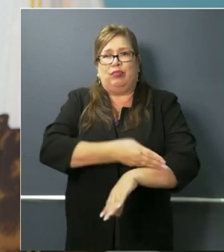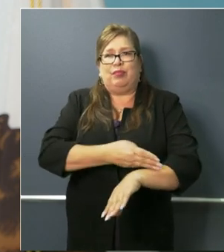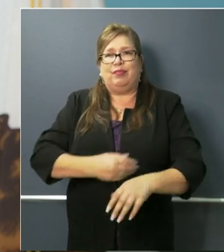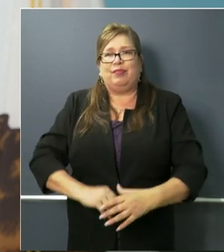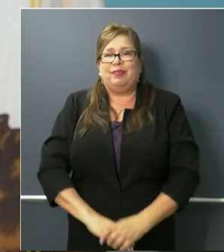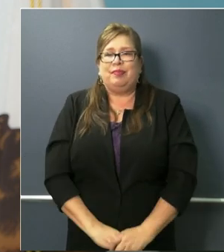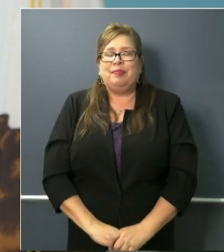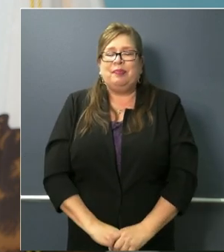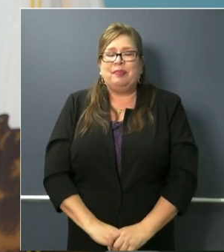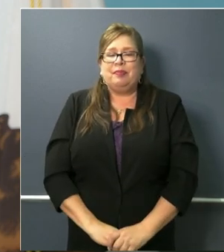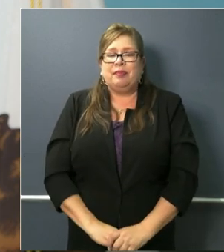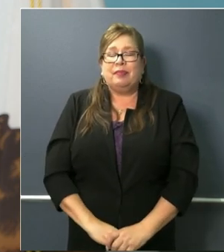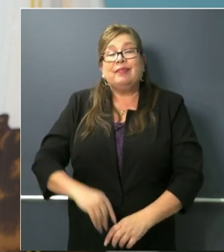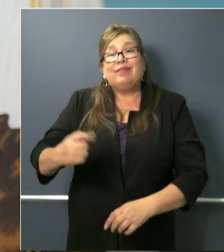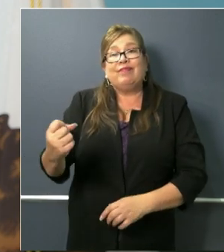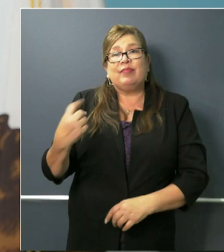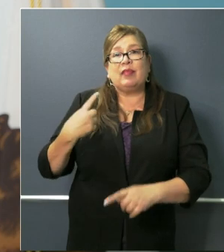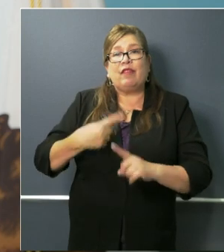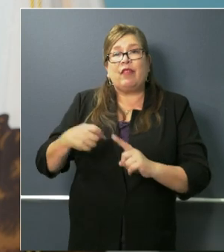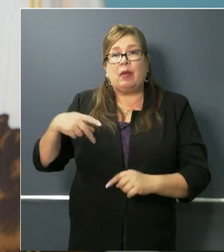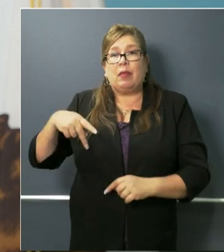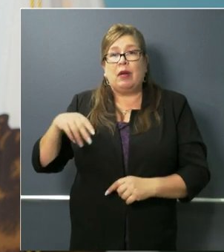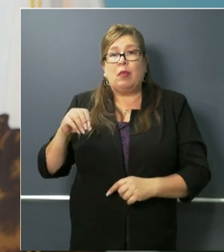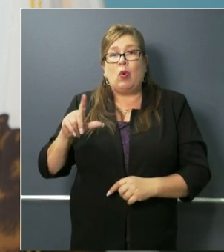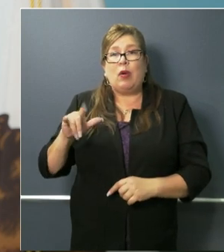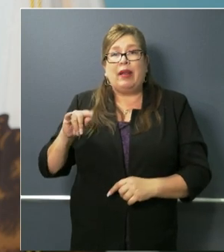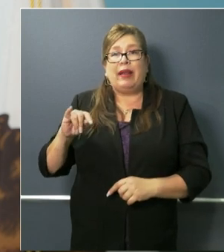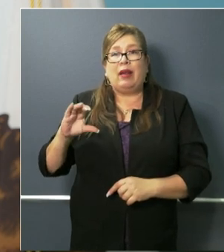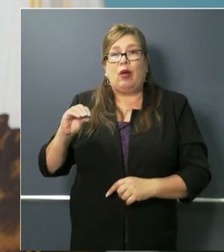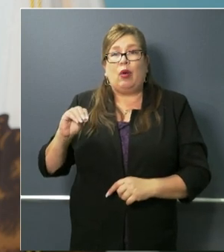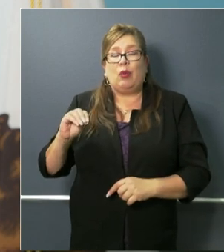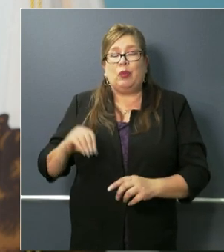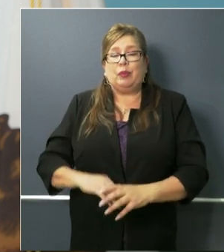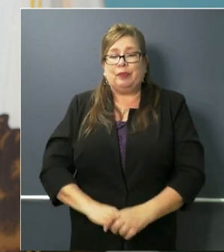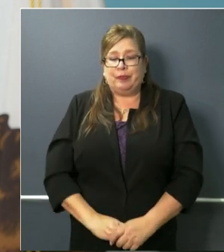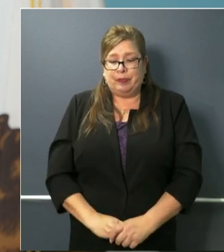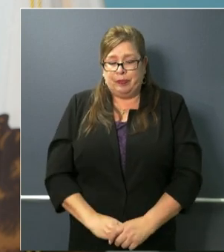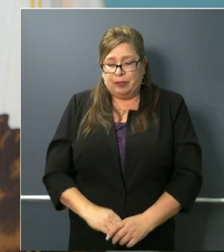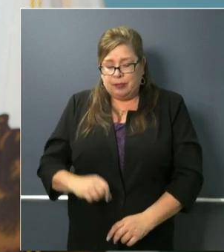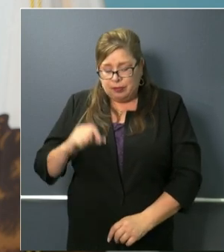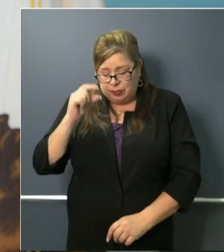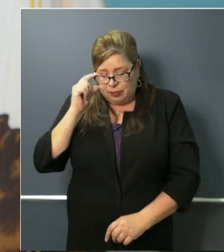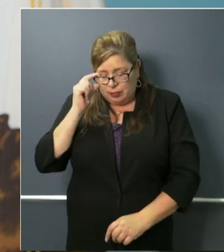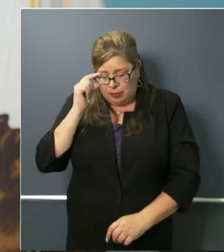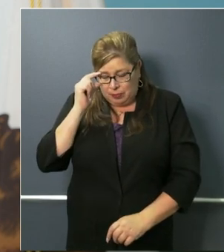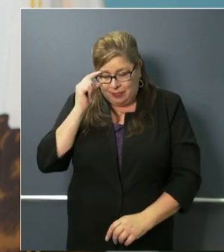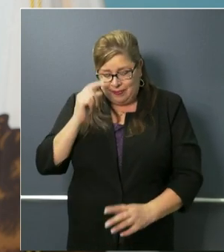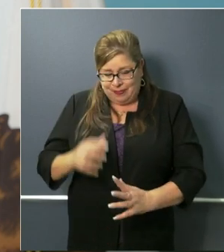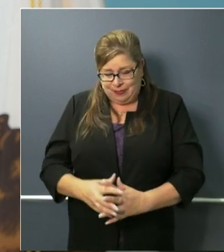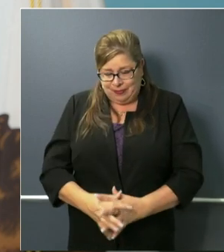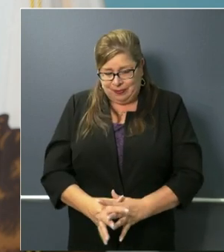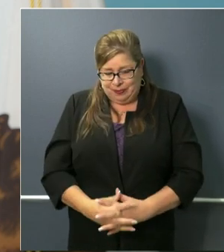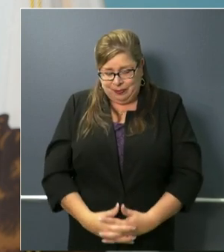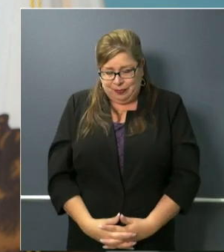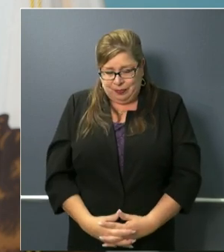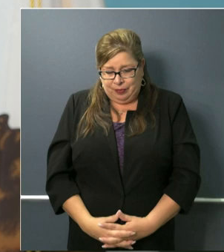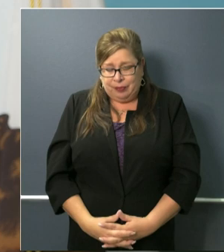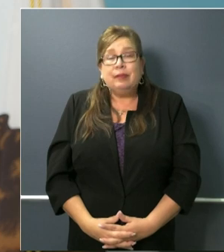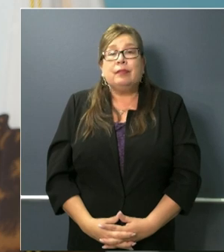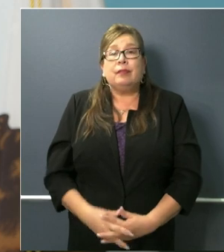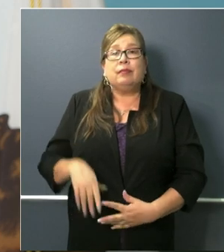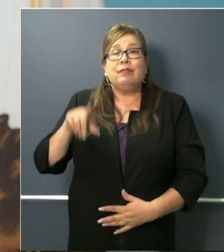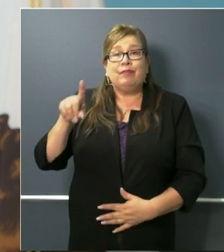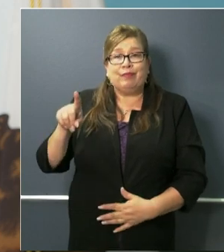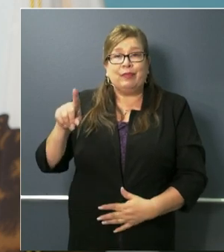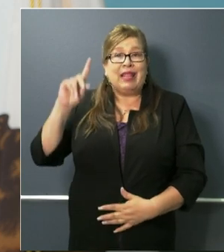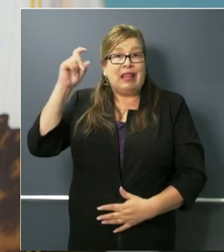governor thanks as always um the governor of oregon has committed today to sending some more medical supplies to new york noting that they're in a worse